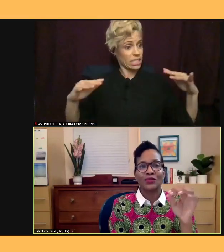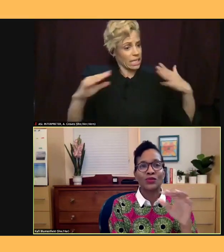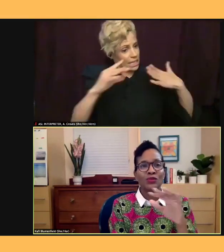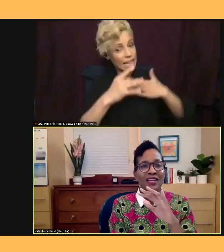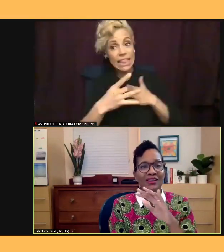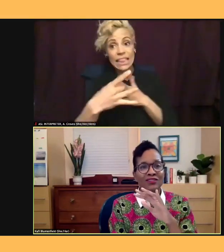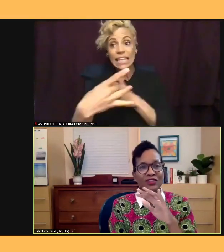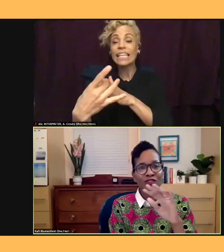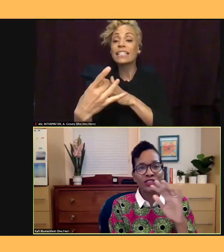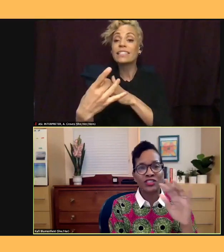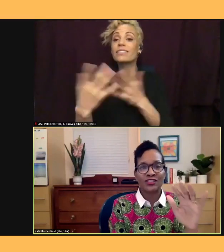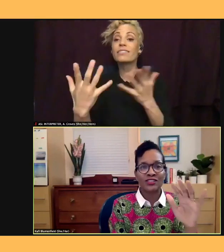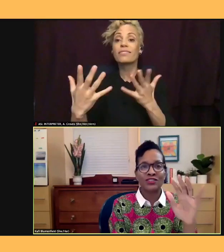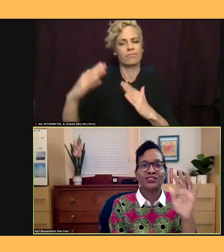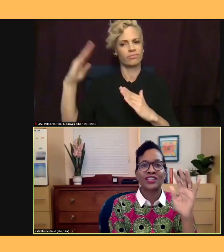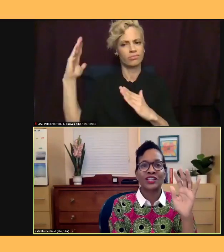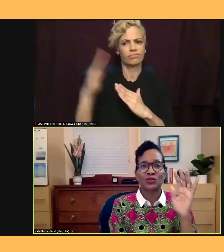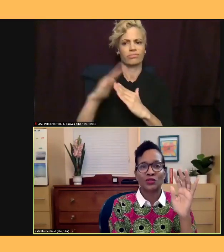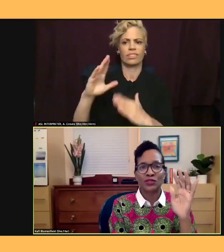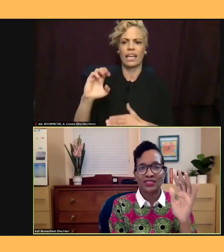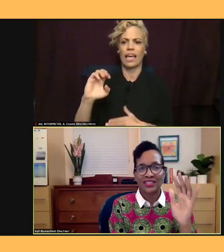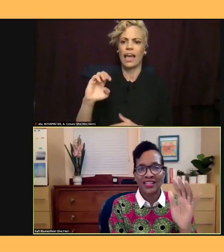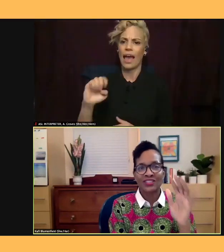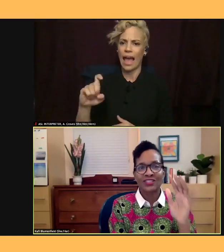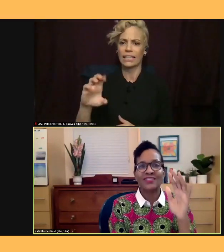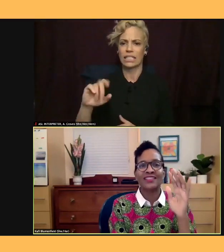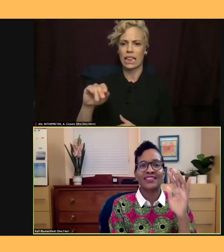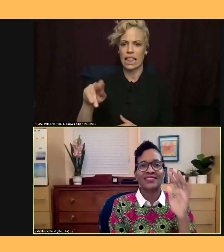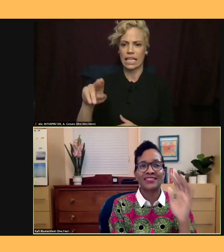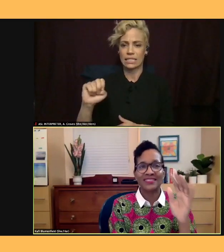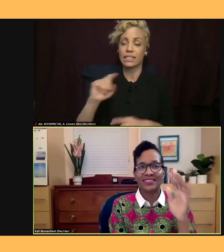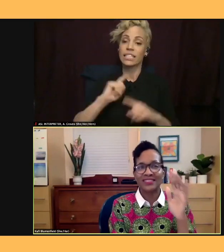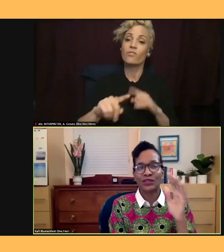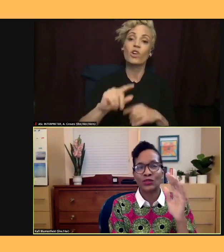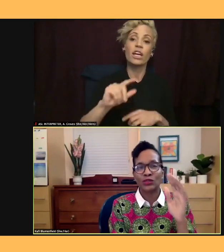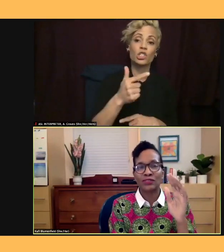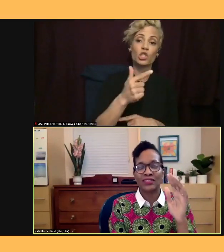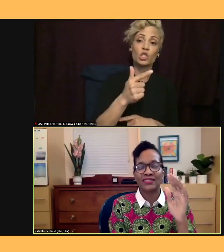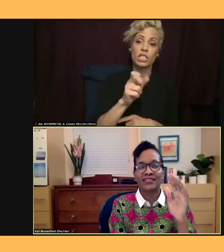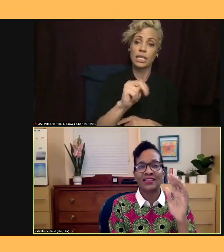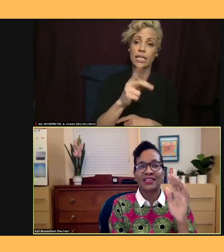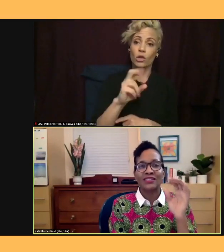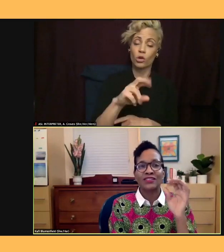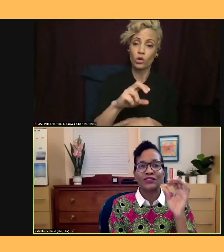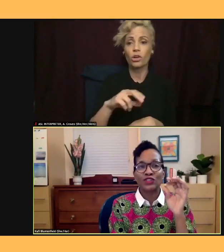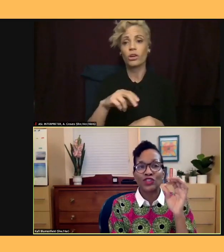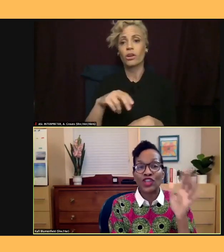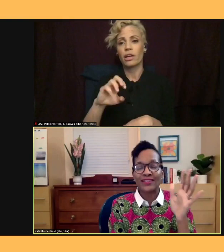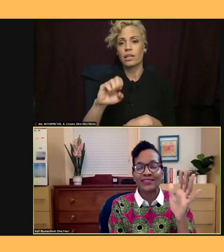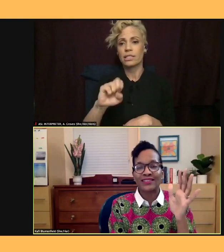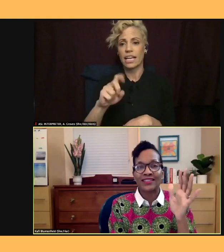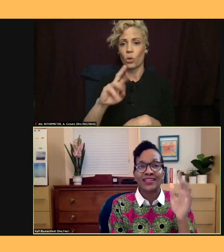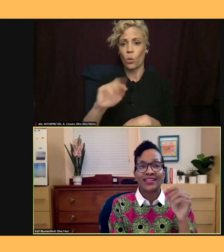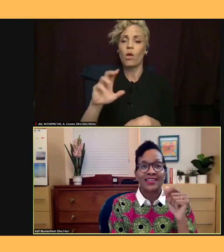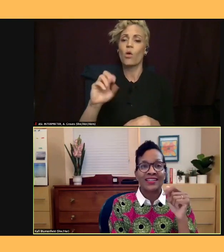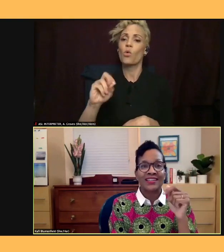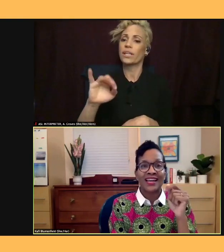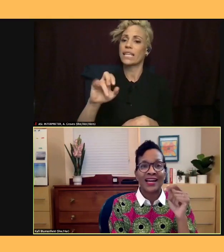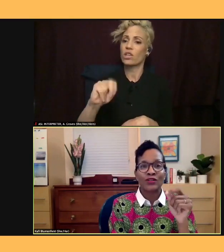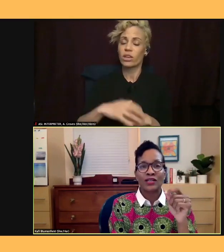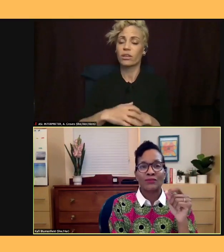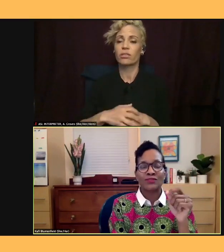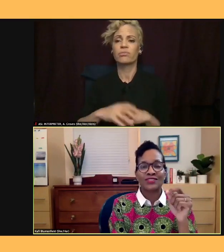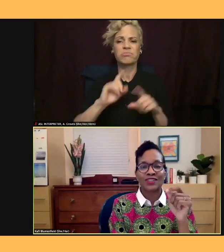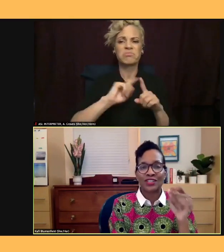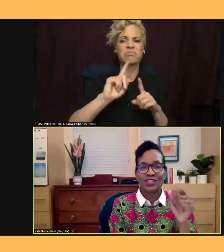different genders, sexual orientations and ethnicities in our workplace, diverse thought, the outcomes are